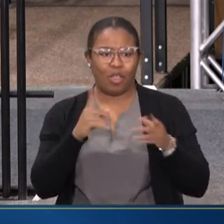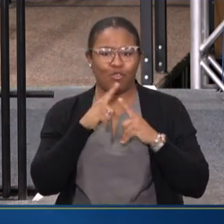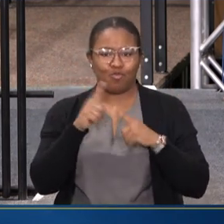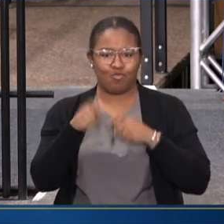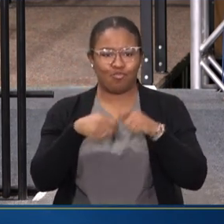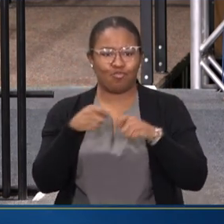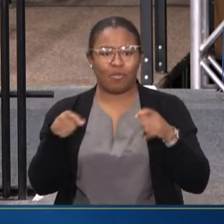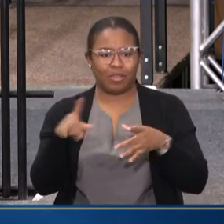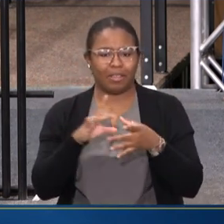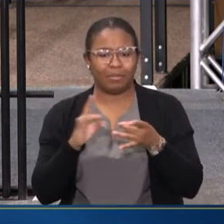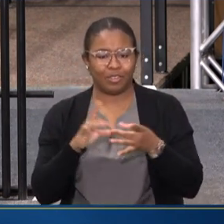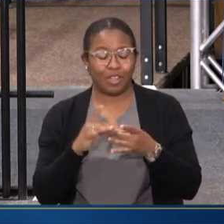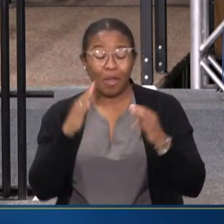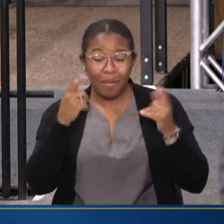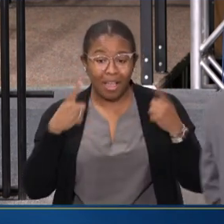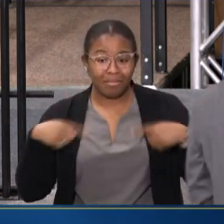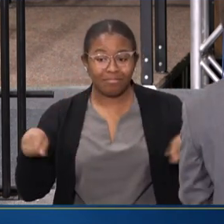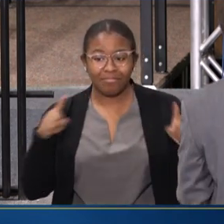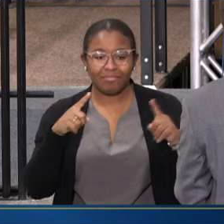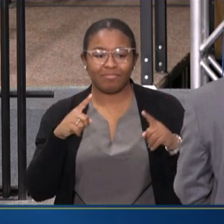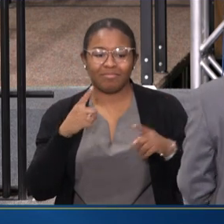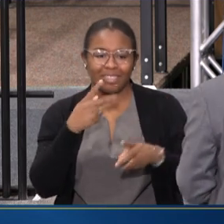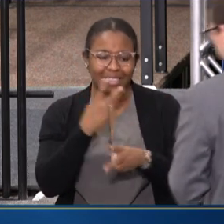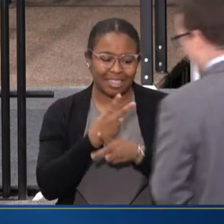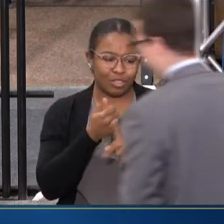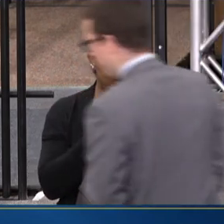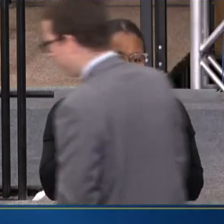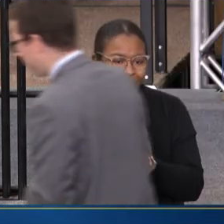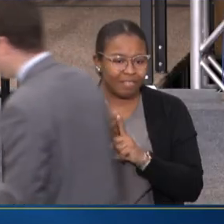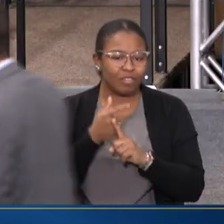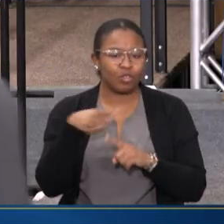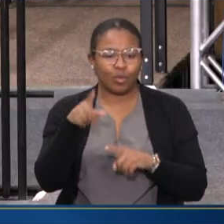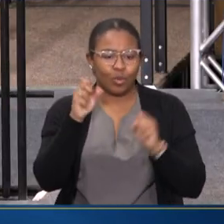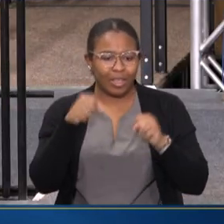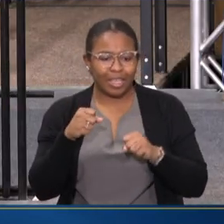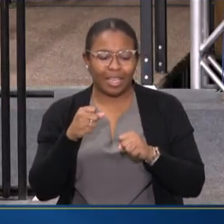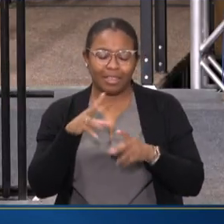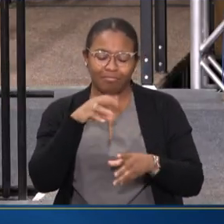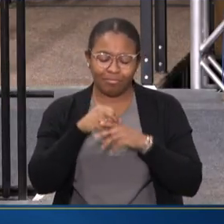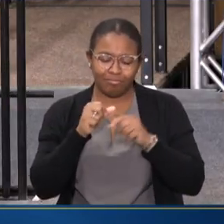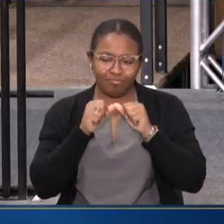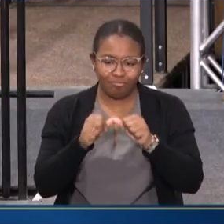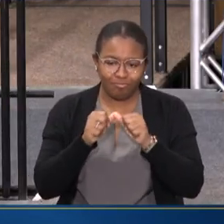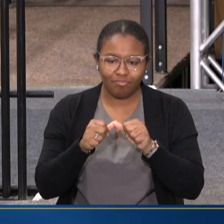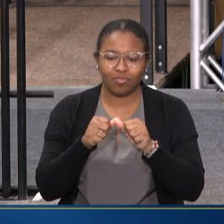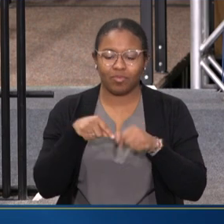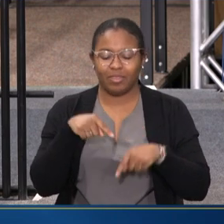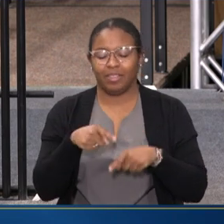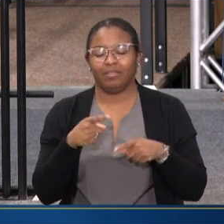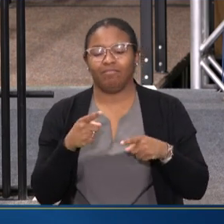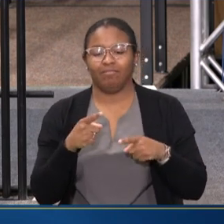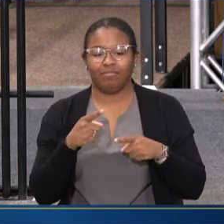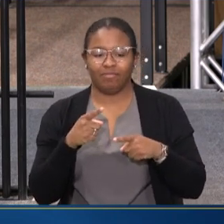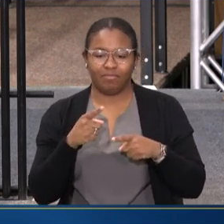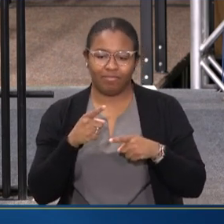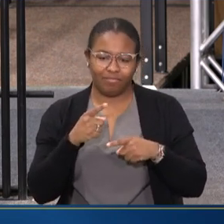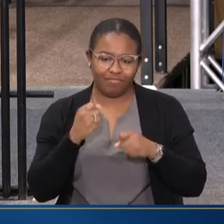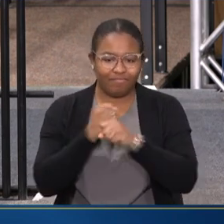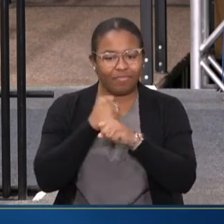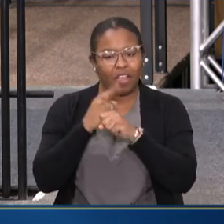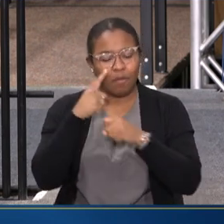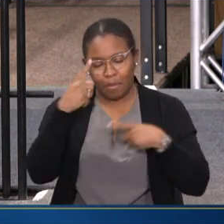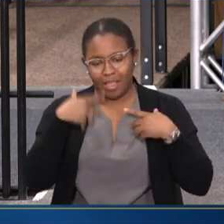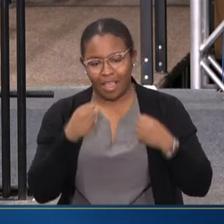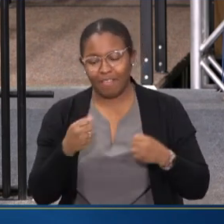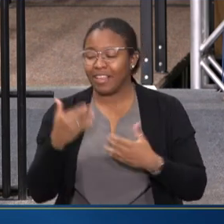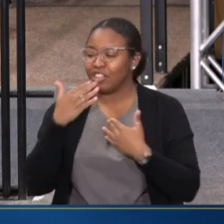MESSAGE. I HOPE EVERYONE HERE IS TAKING CARE OF THEMSELVES SO THEY CAN STAY IN THIS FIGHT IN THEIR OWN WAY. THANK YOU, CAROL JOHNSON. THANK YOU ALL